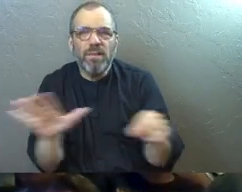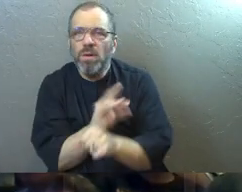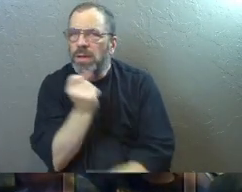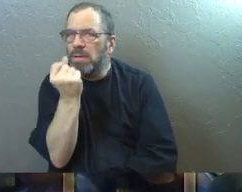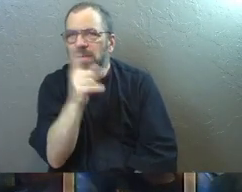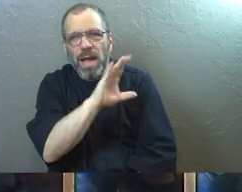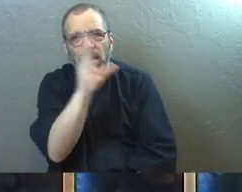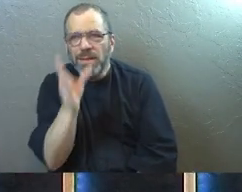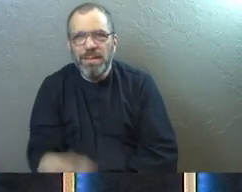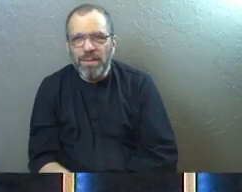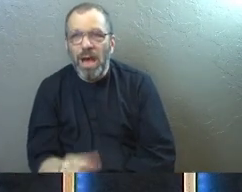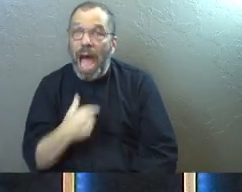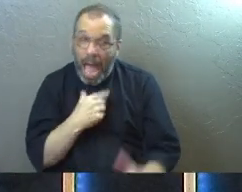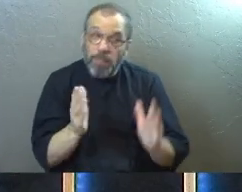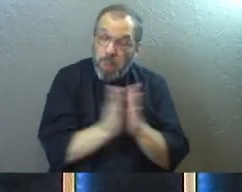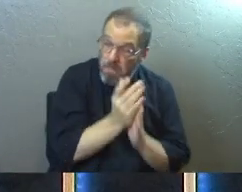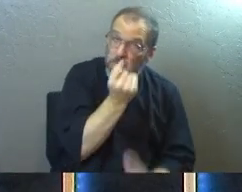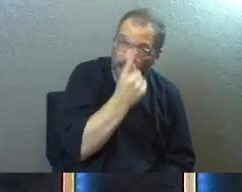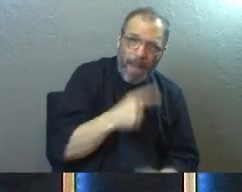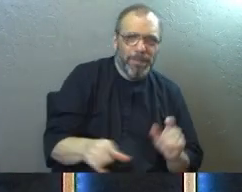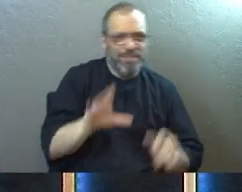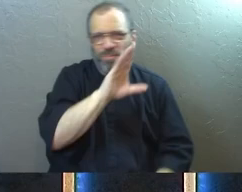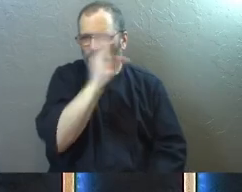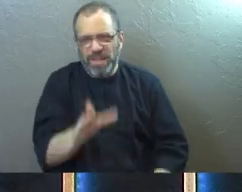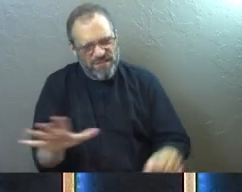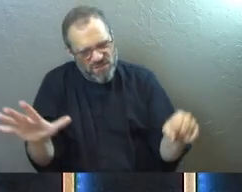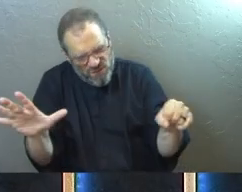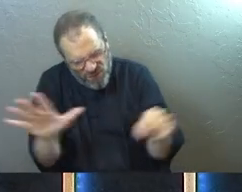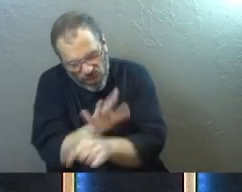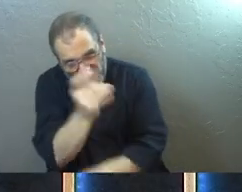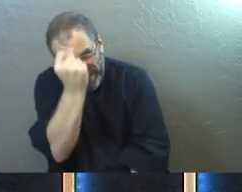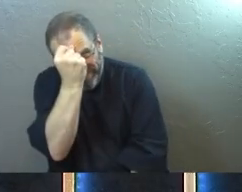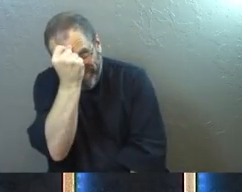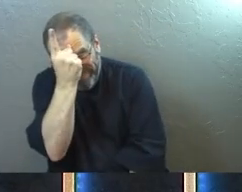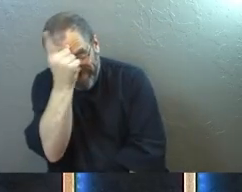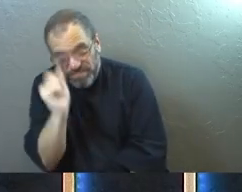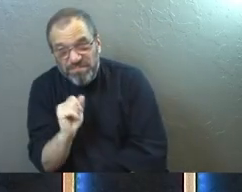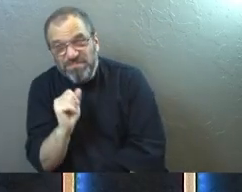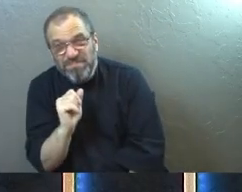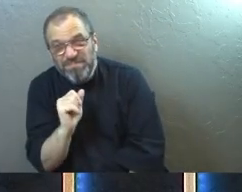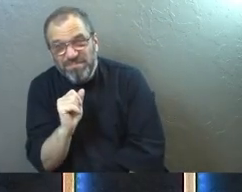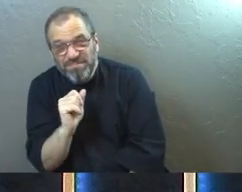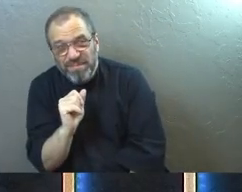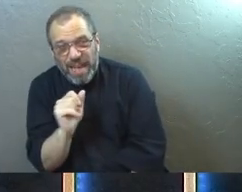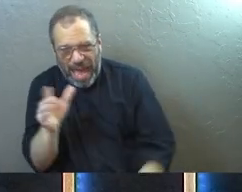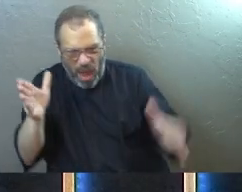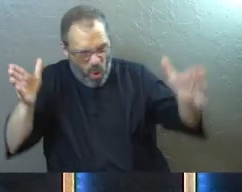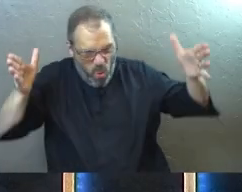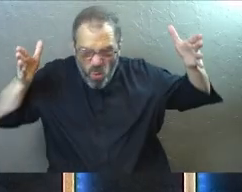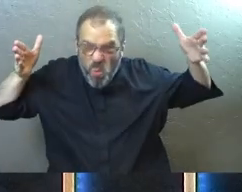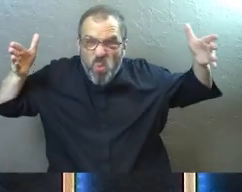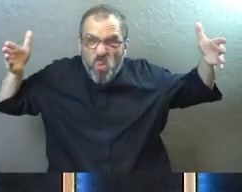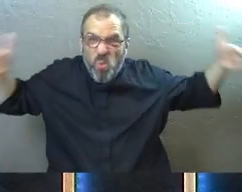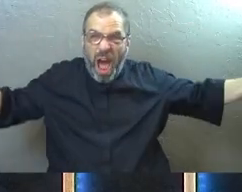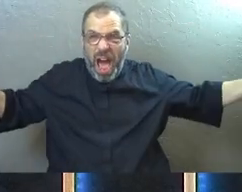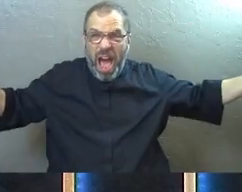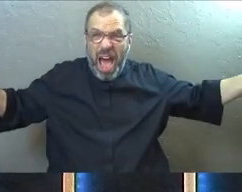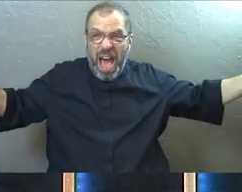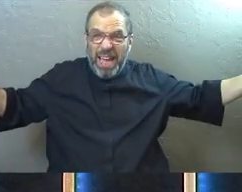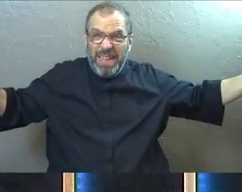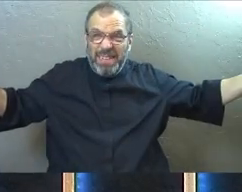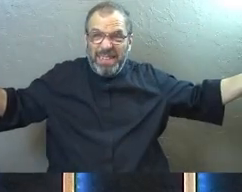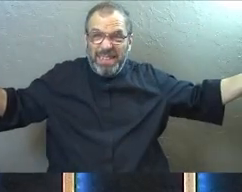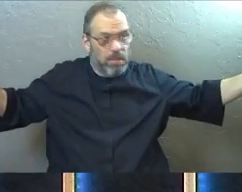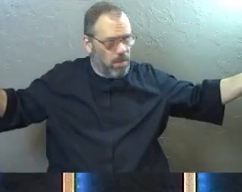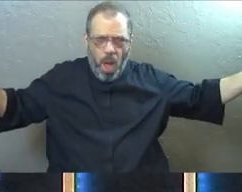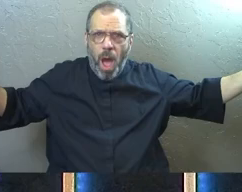understand. Like, I pray that you would understand, but you'll never fully understand how wide his love is. When you